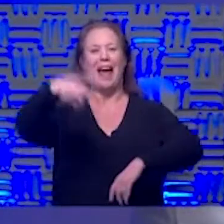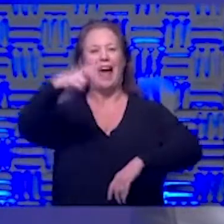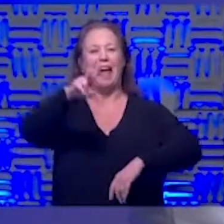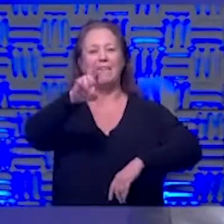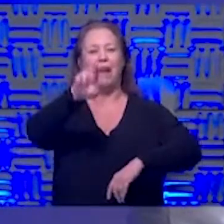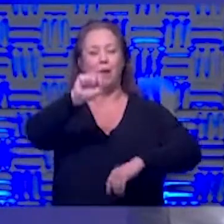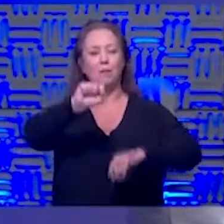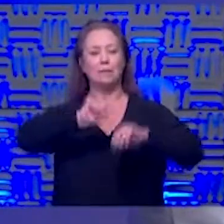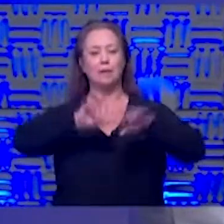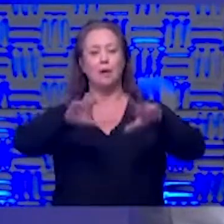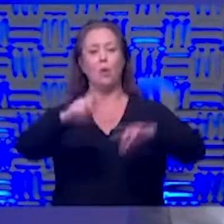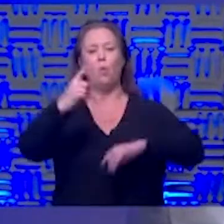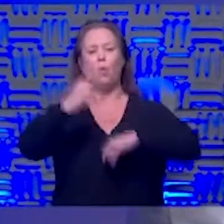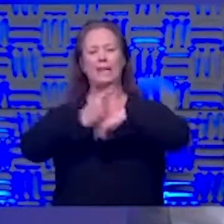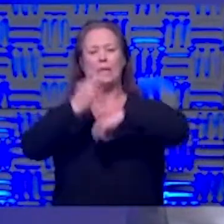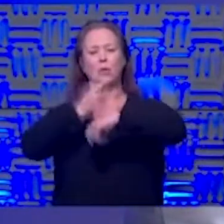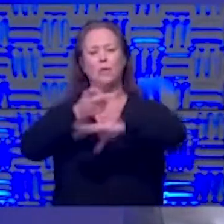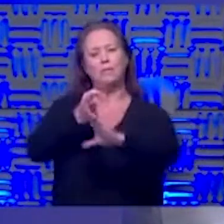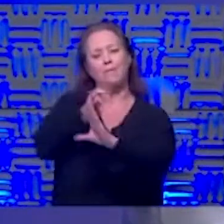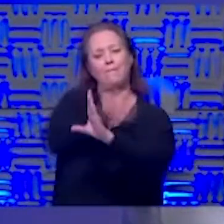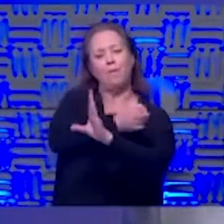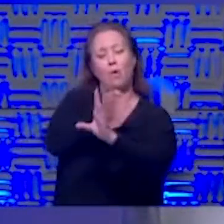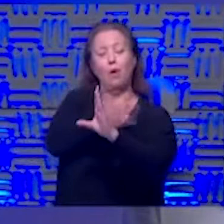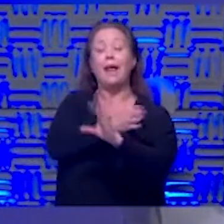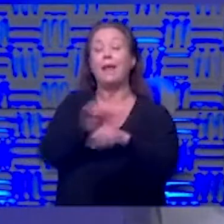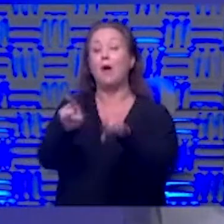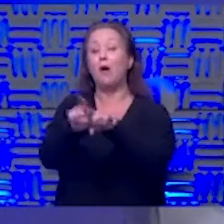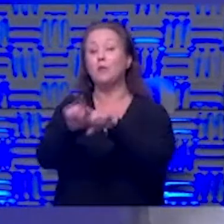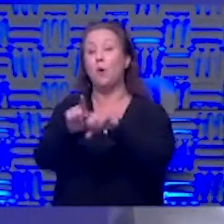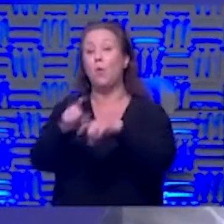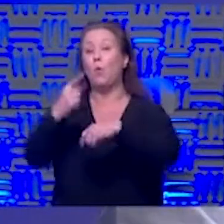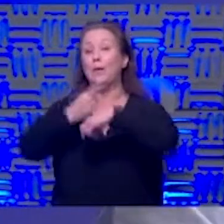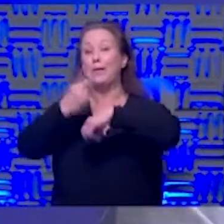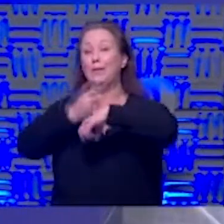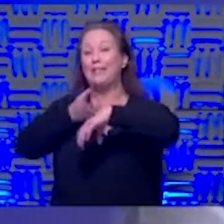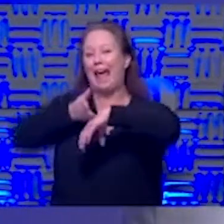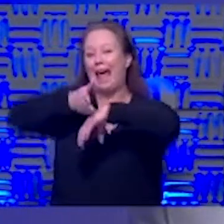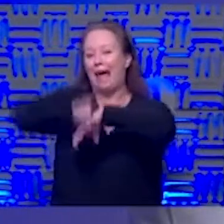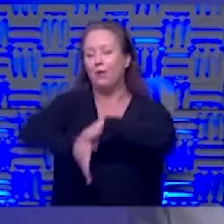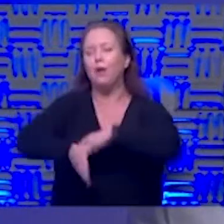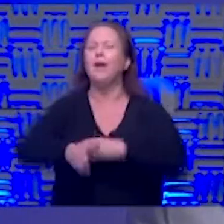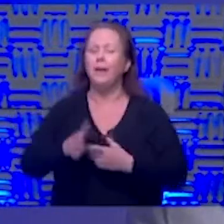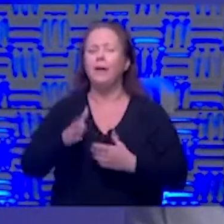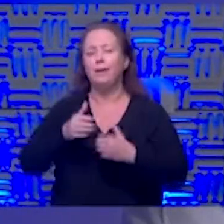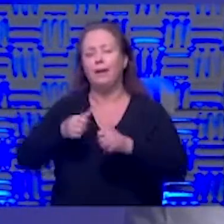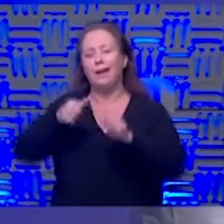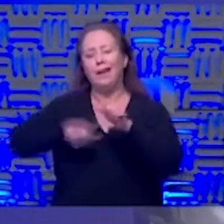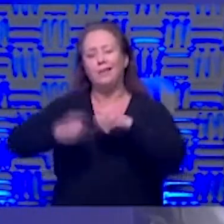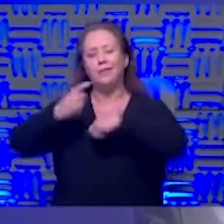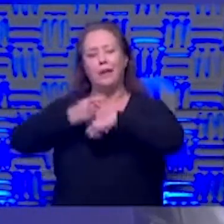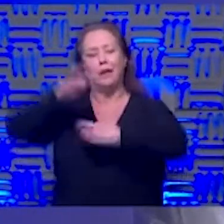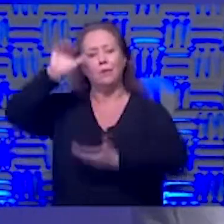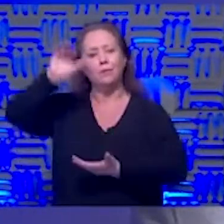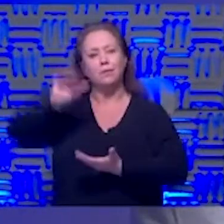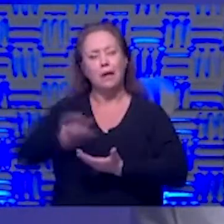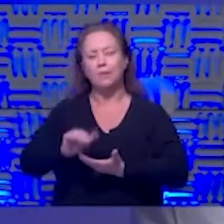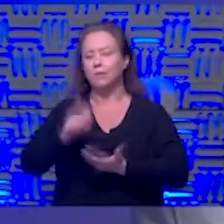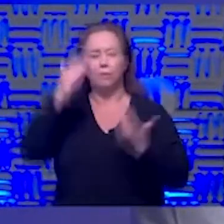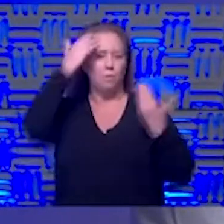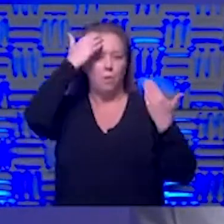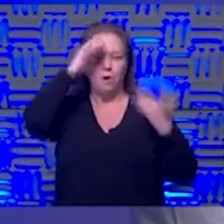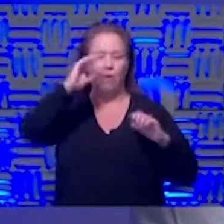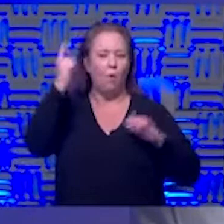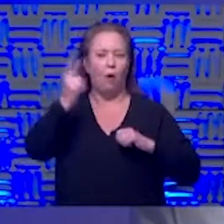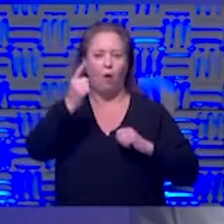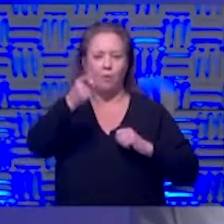days prior and really high amounts one to two days after any symptoms and then it kind of goes down a little bit from there so we don't always know when